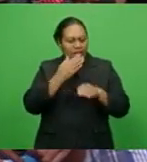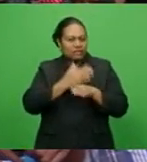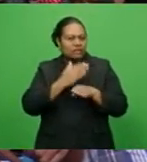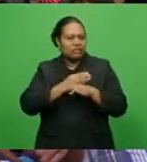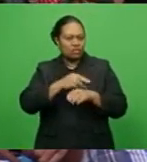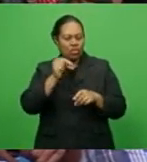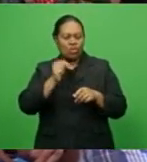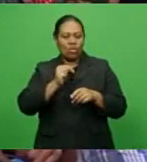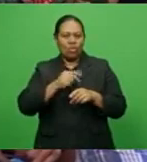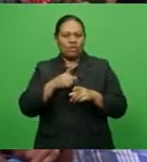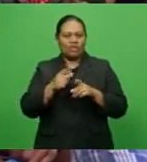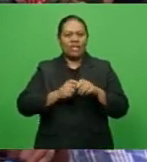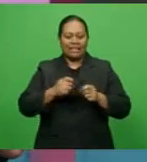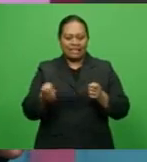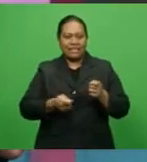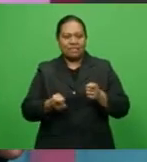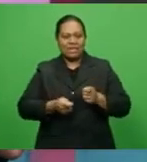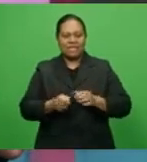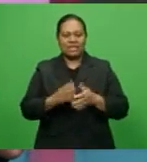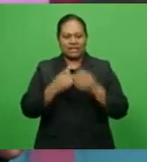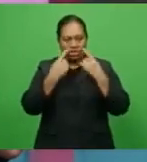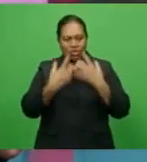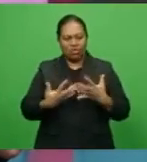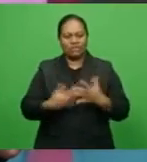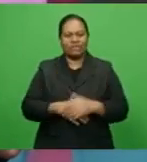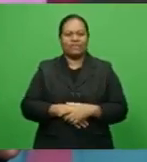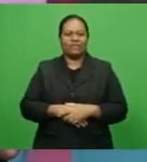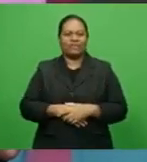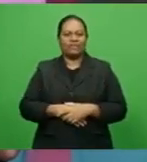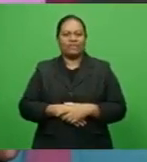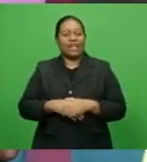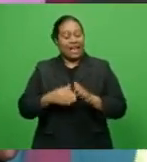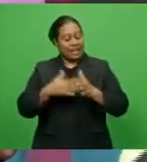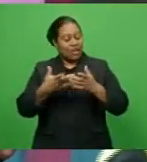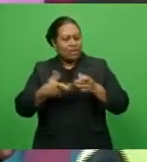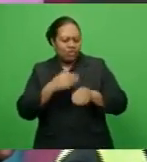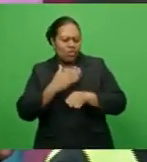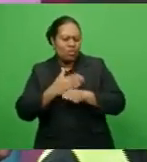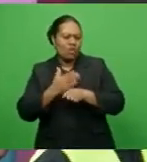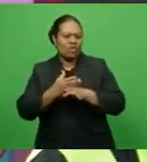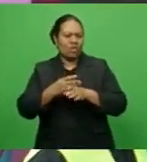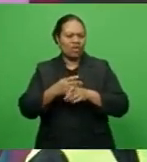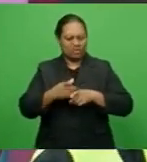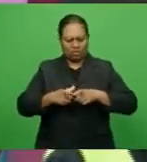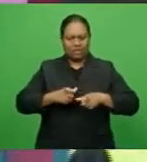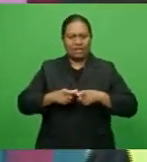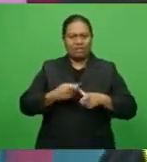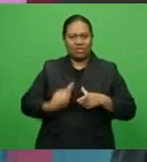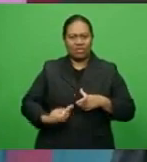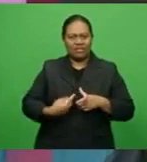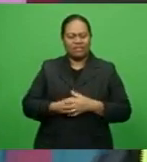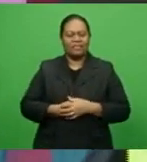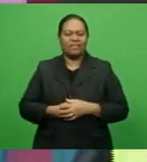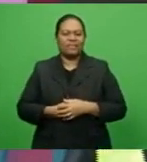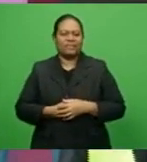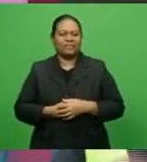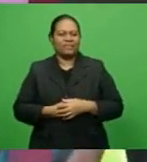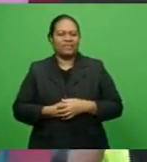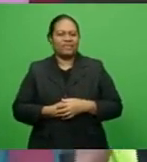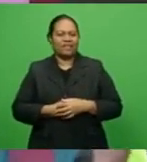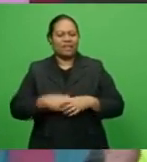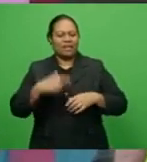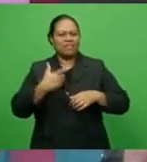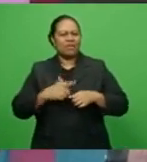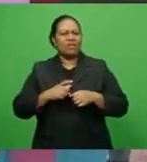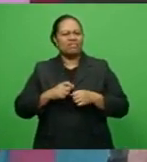before the next round of competition. One issue we not really have to work on, which is the discipline area. We are blessed at the break,